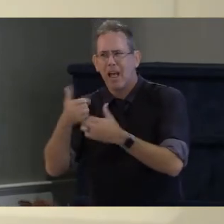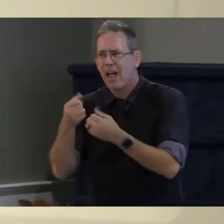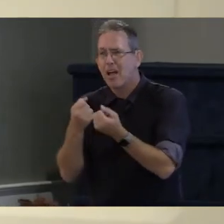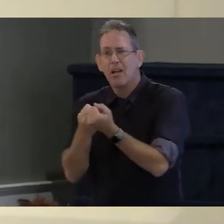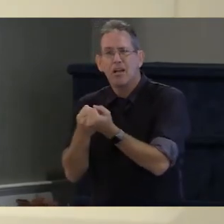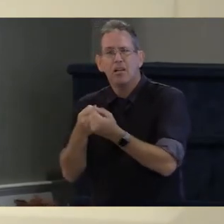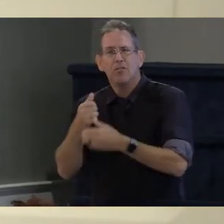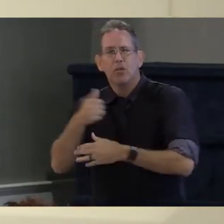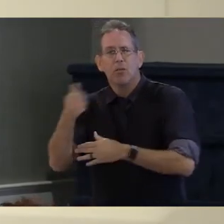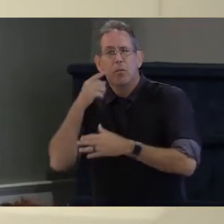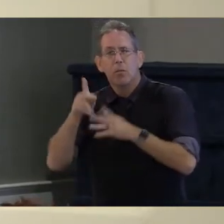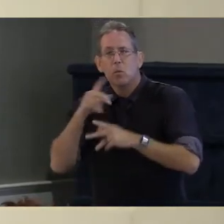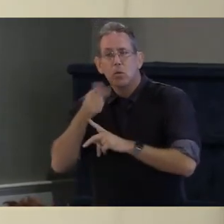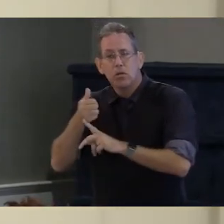-19 pandemic